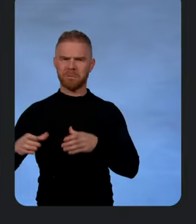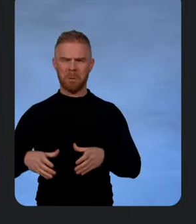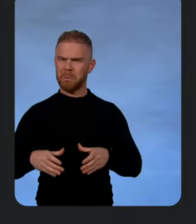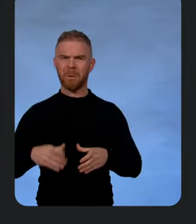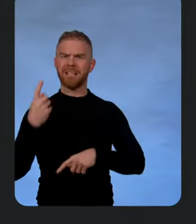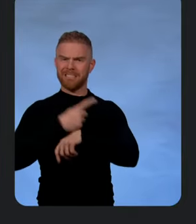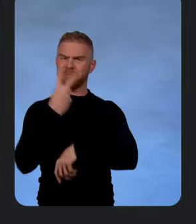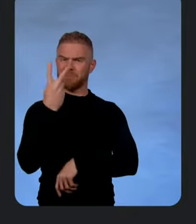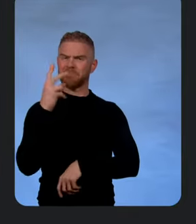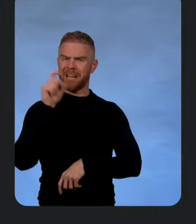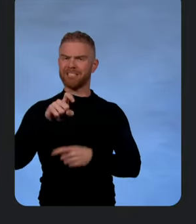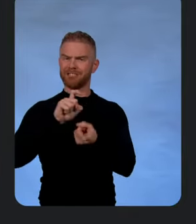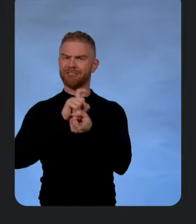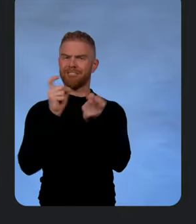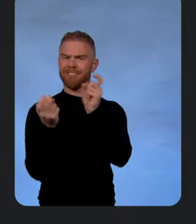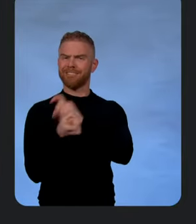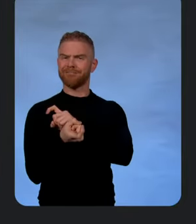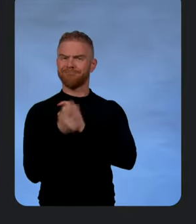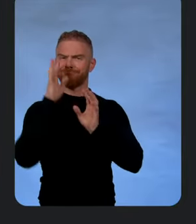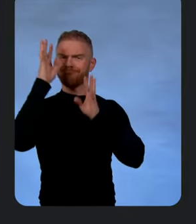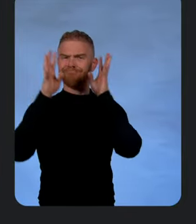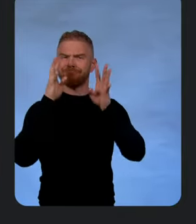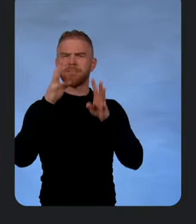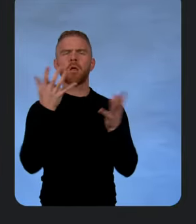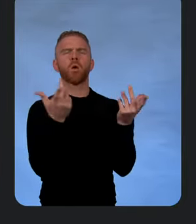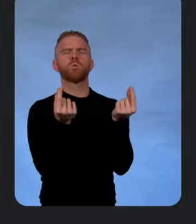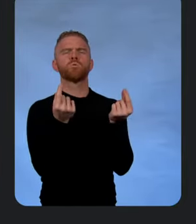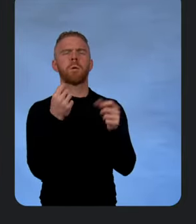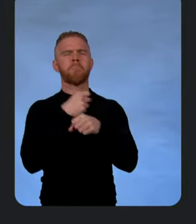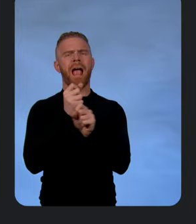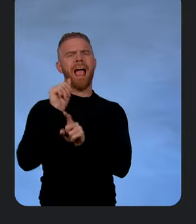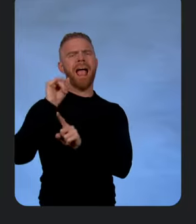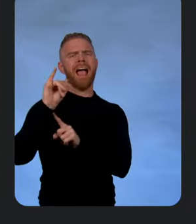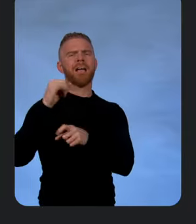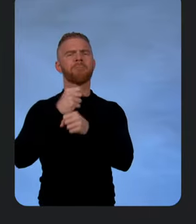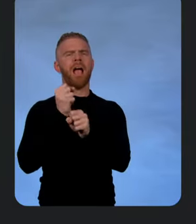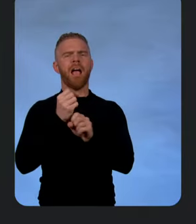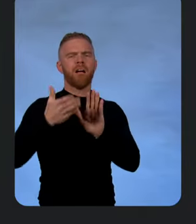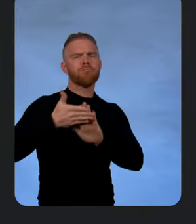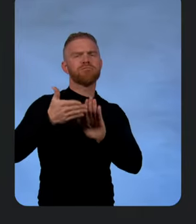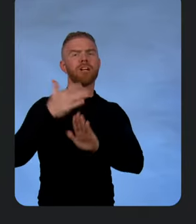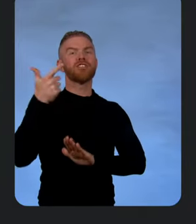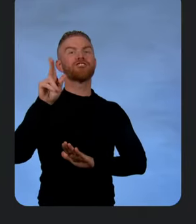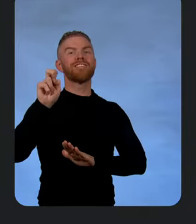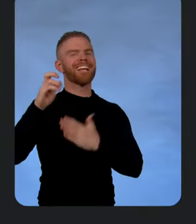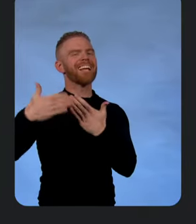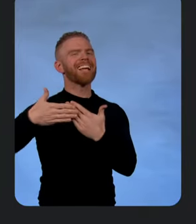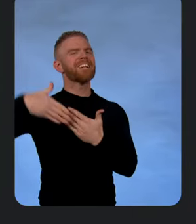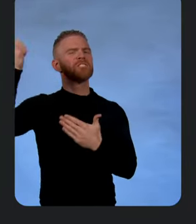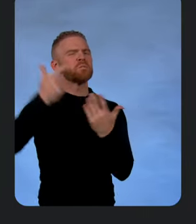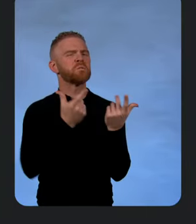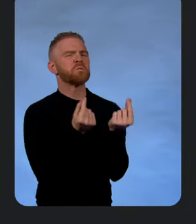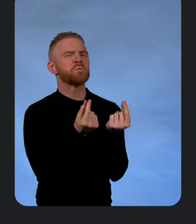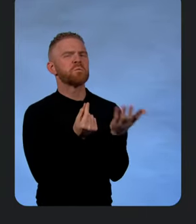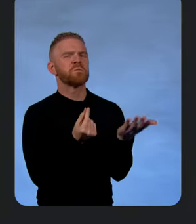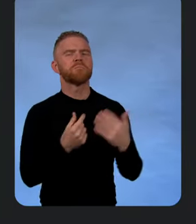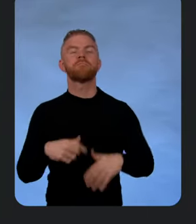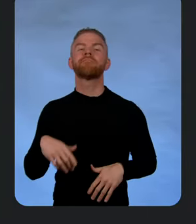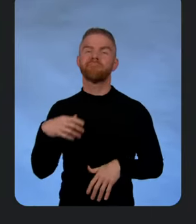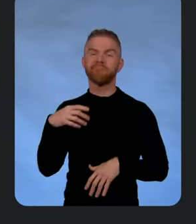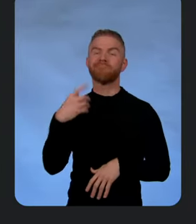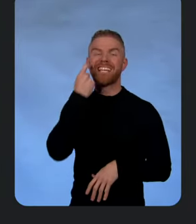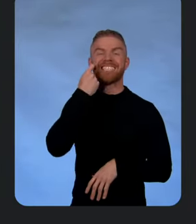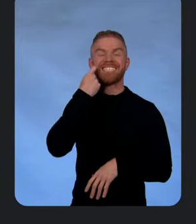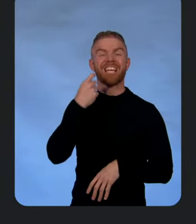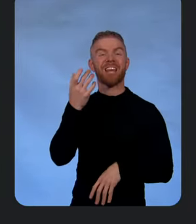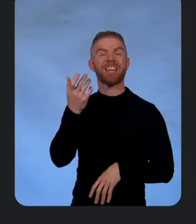software. So what are you doing with AI to make operations in GKE a bit easier? That's a great point. So earlier, Brett showed